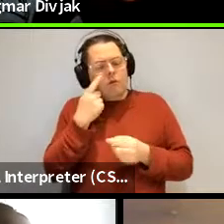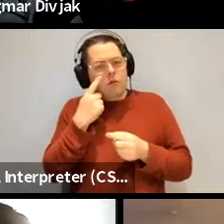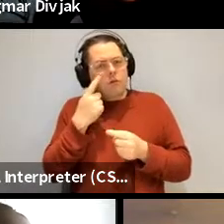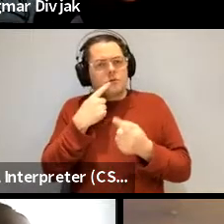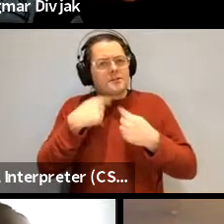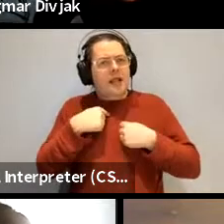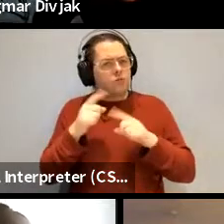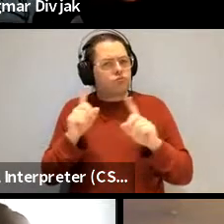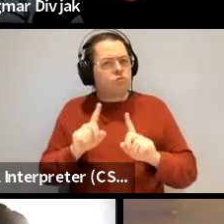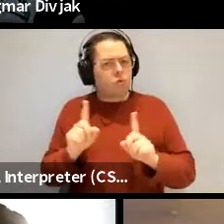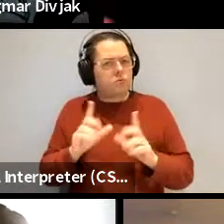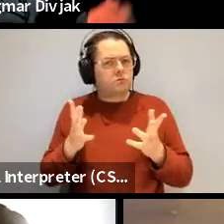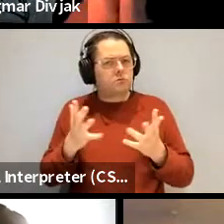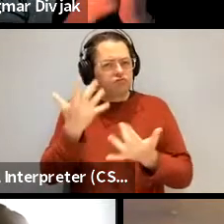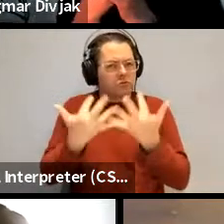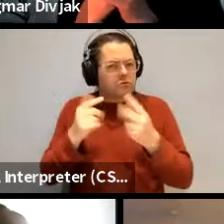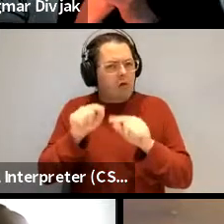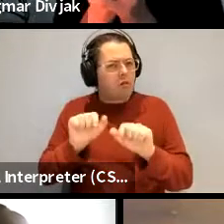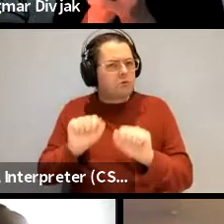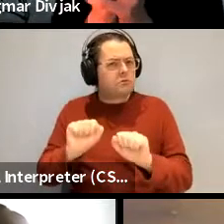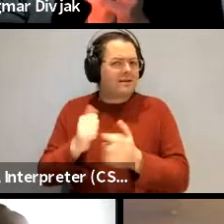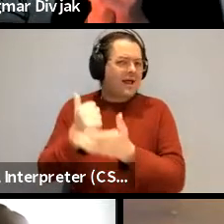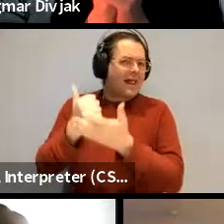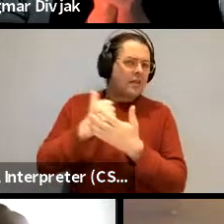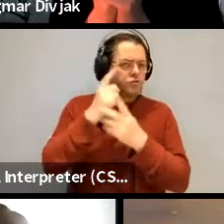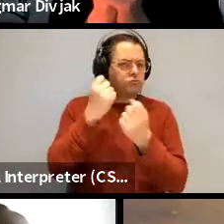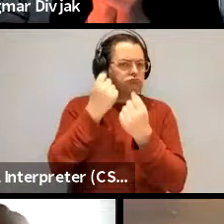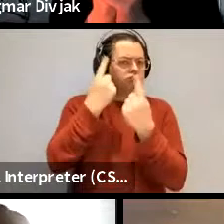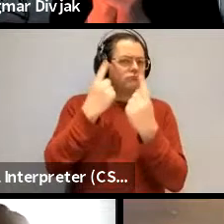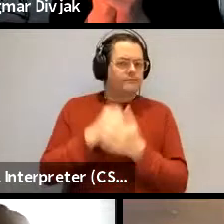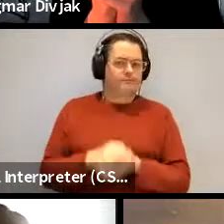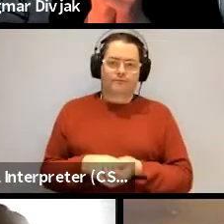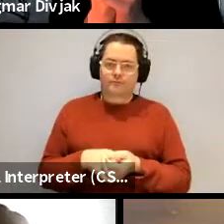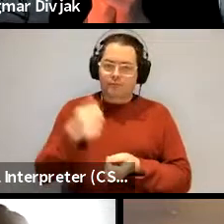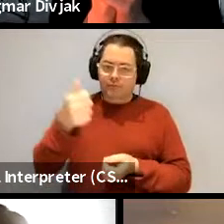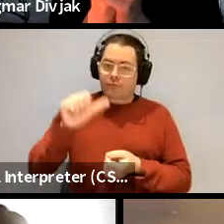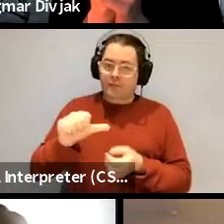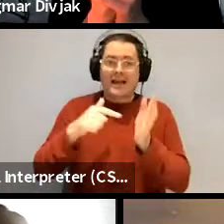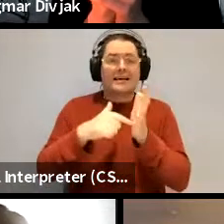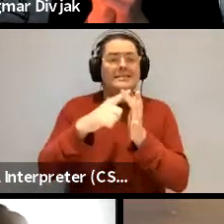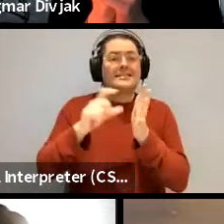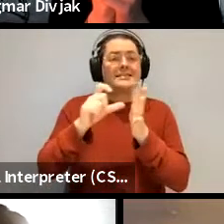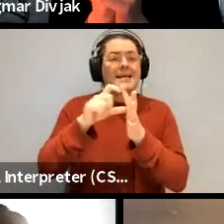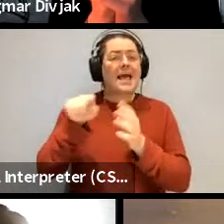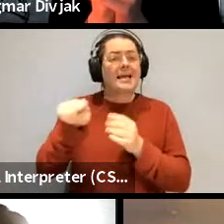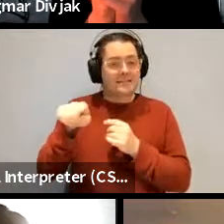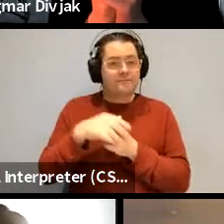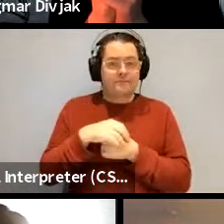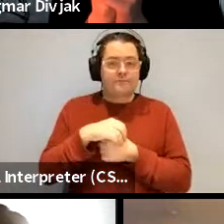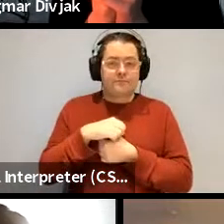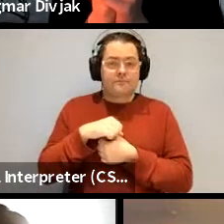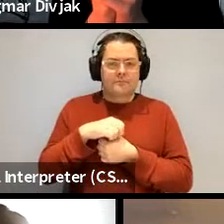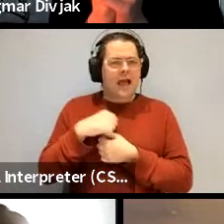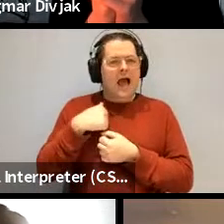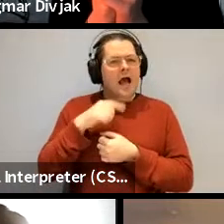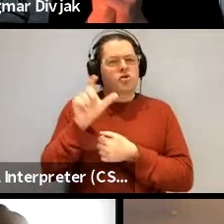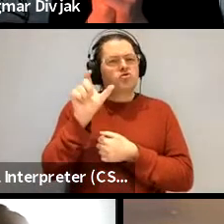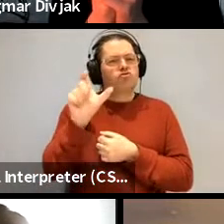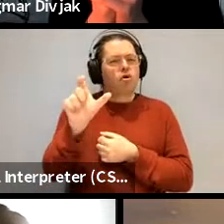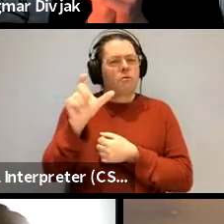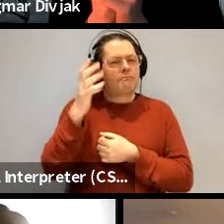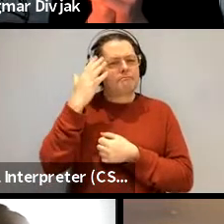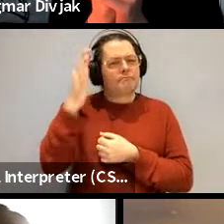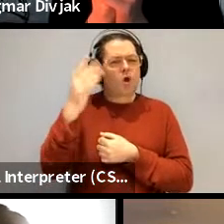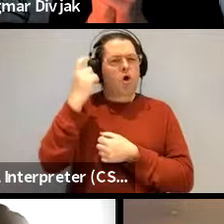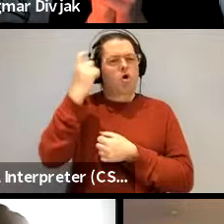yeah um uh can i i ask just ask a question i i don't know what this i don't know this term i don't actually know